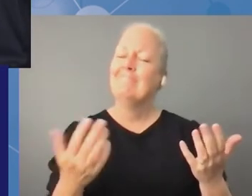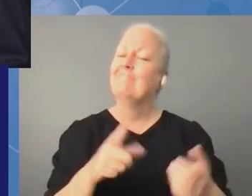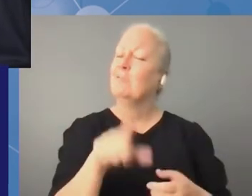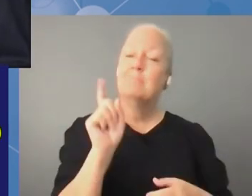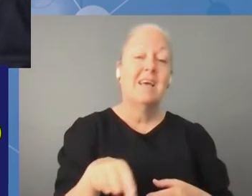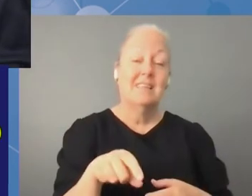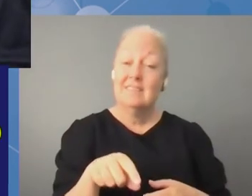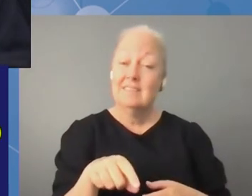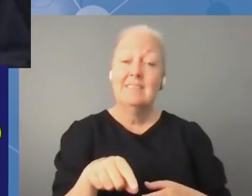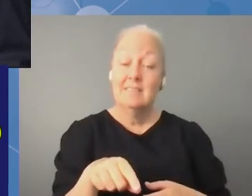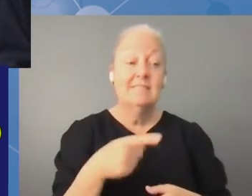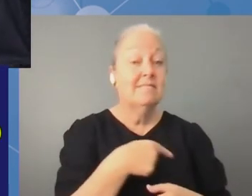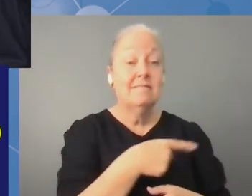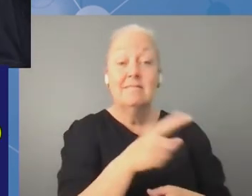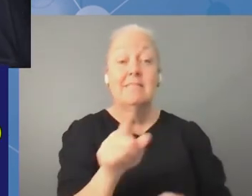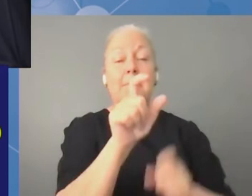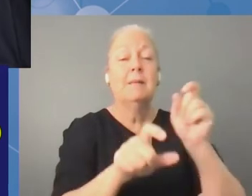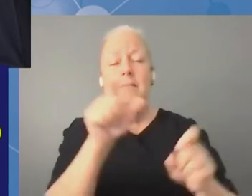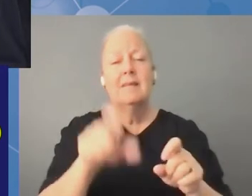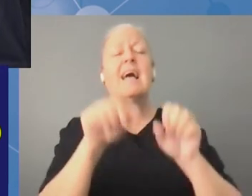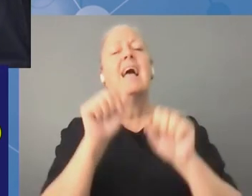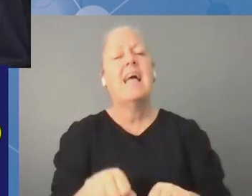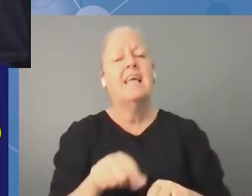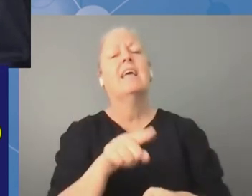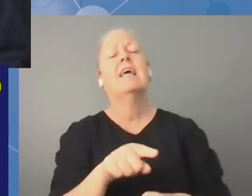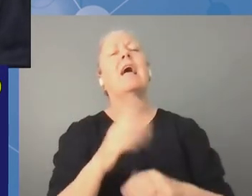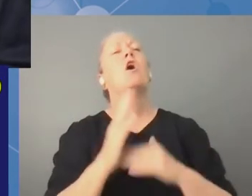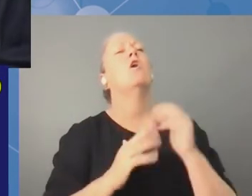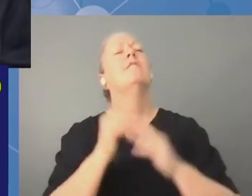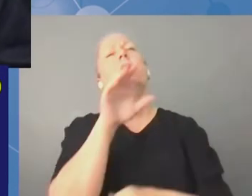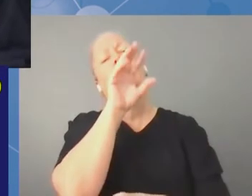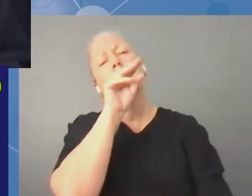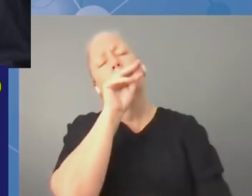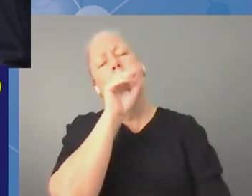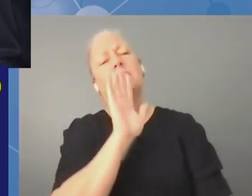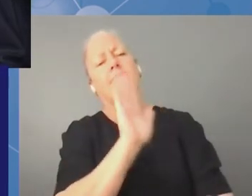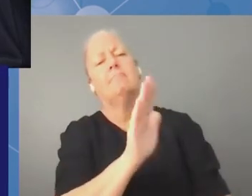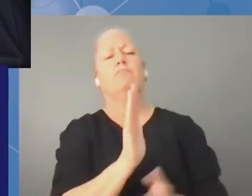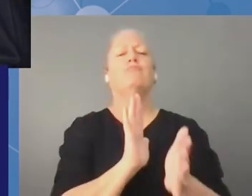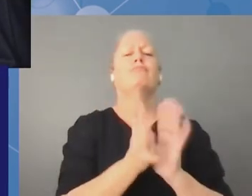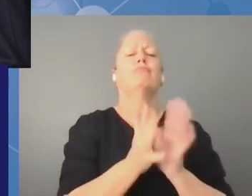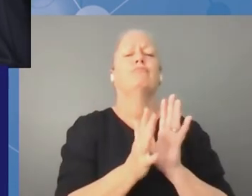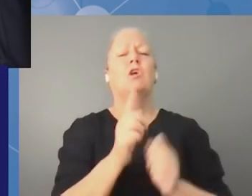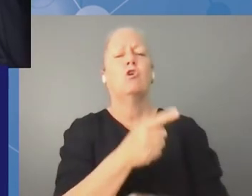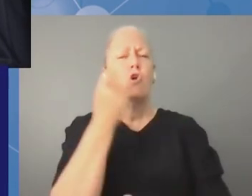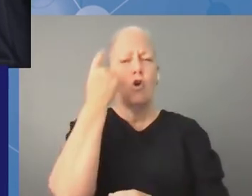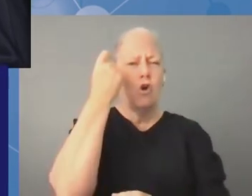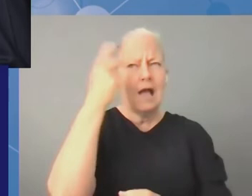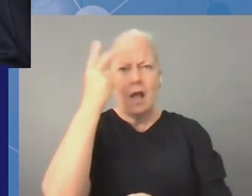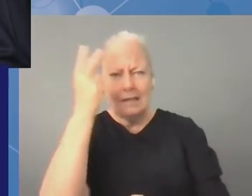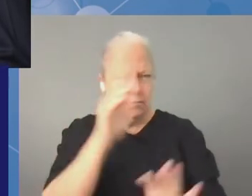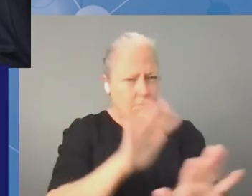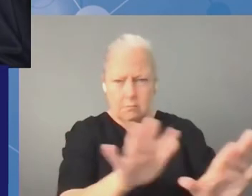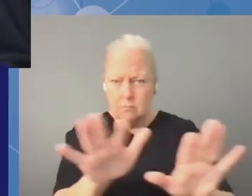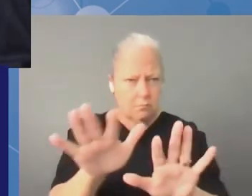participant can speak their own language and so that they can clearly understand everything going on during all of the